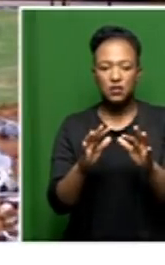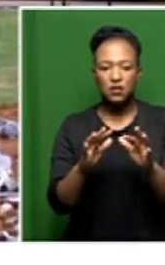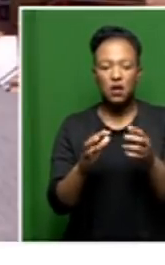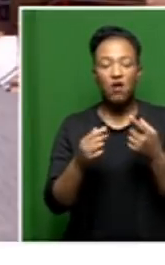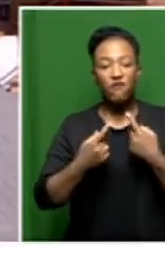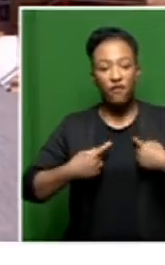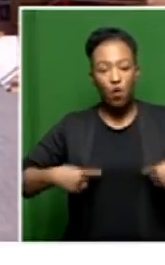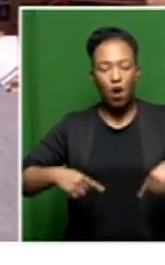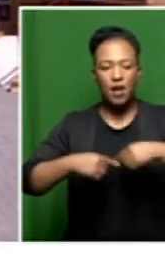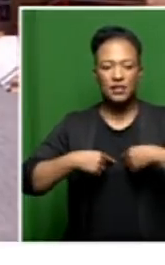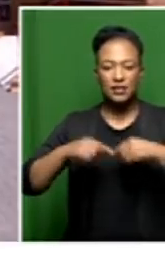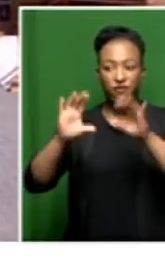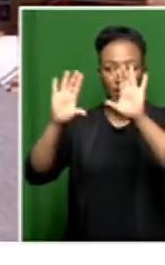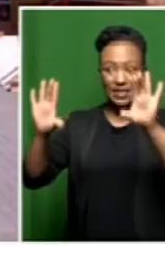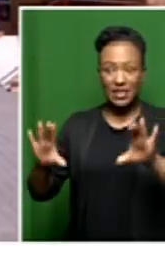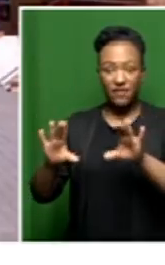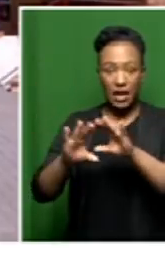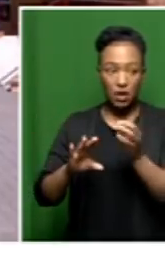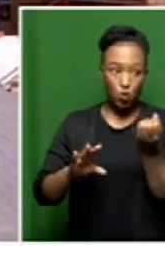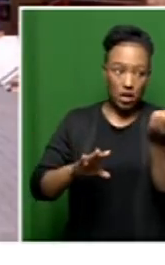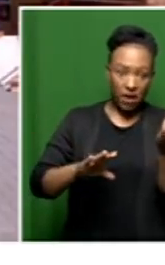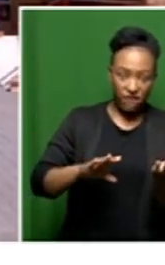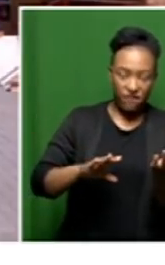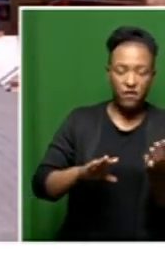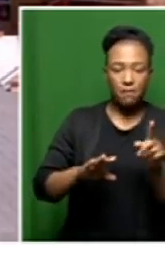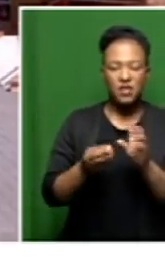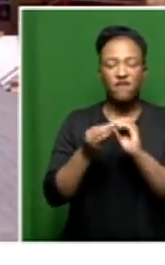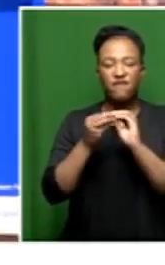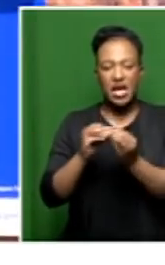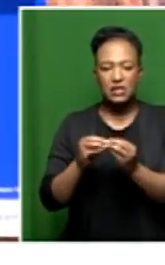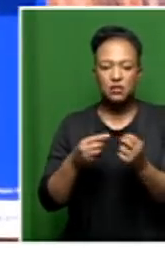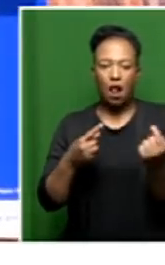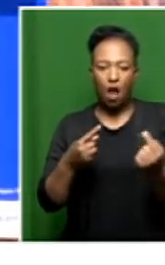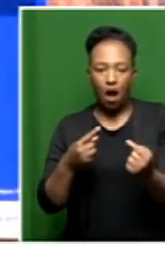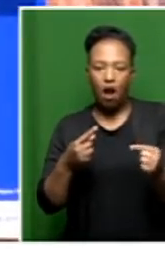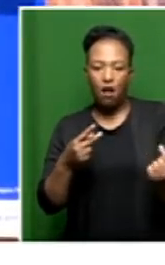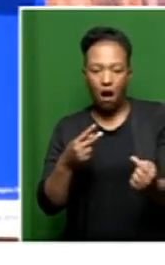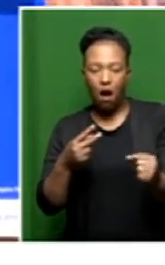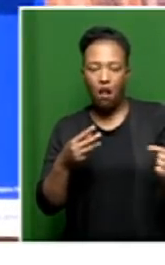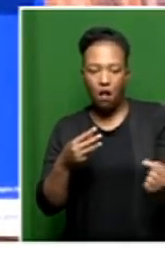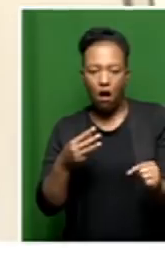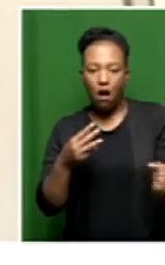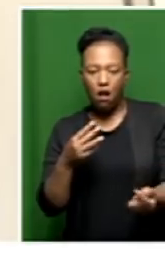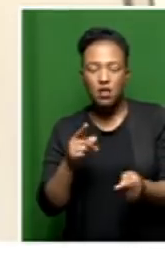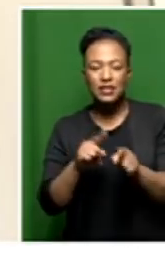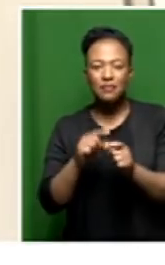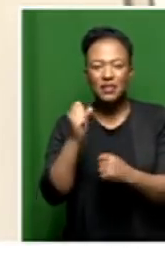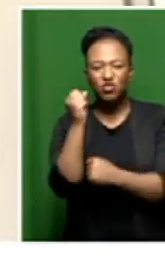to give the certificate, please fix the following issues. And I think there were structural defects I must